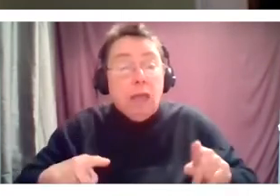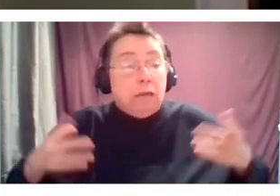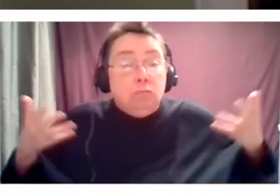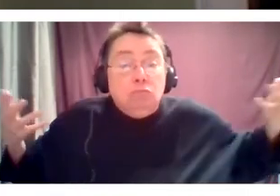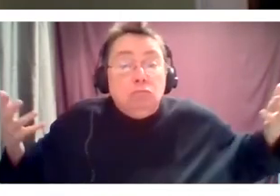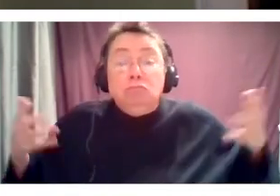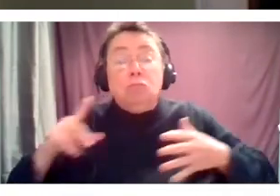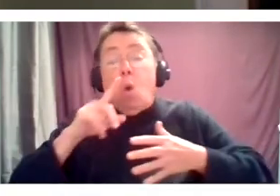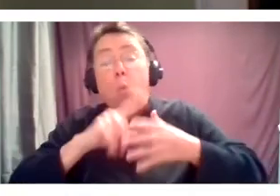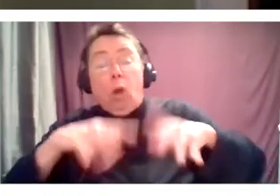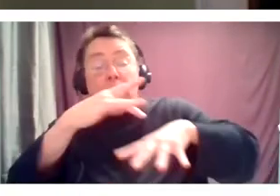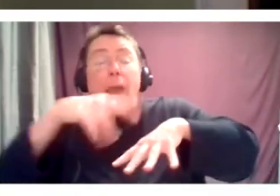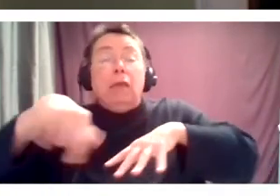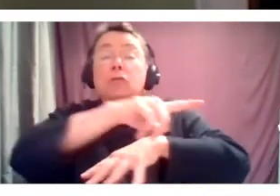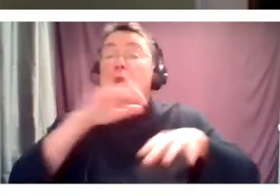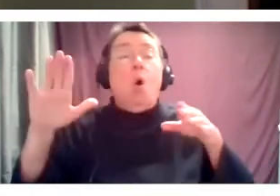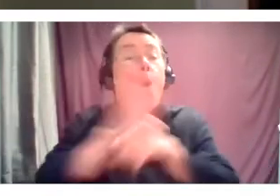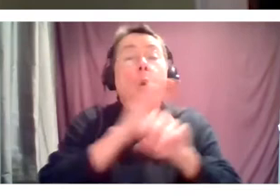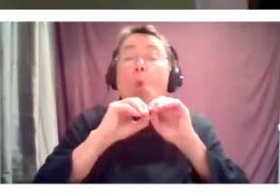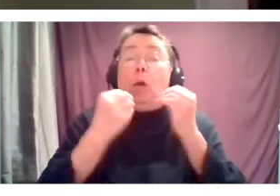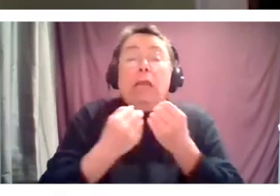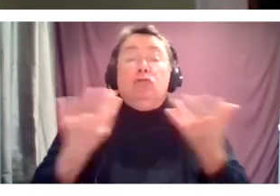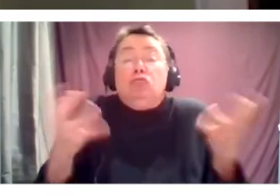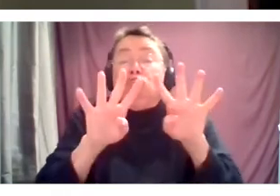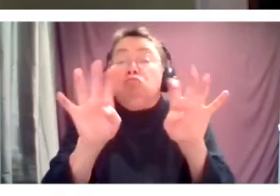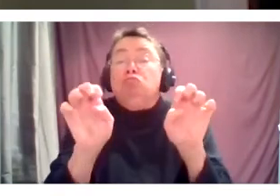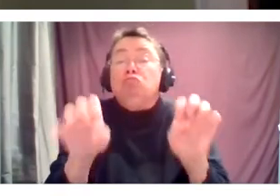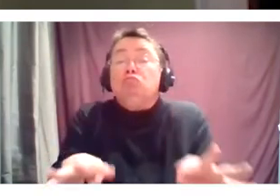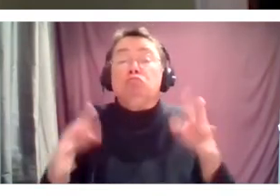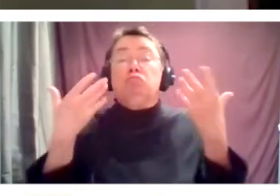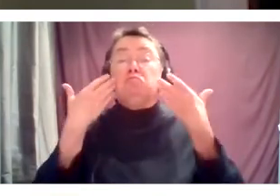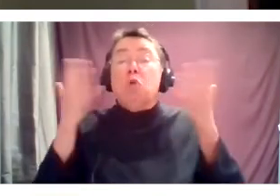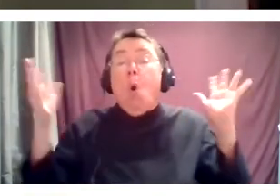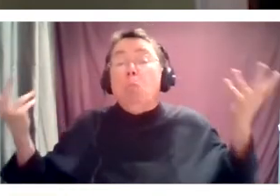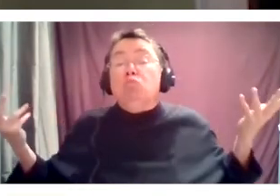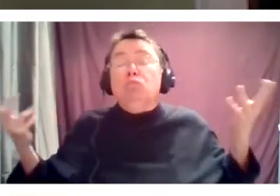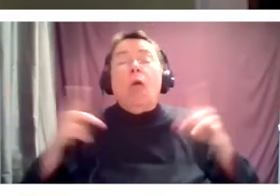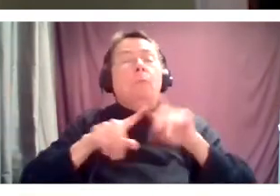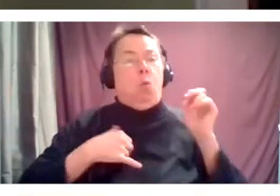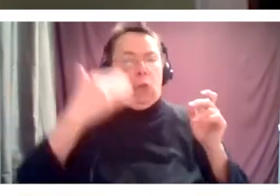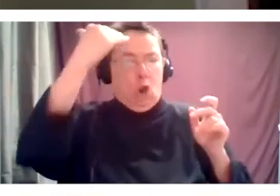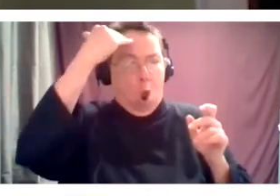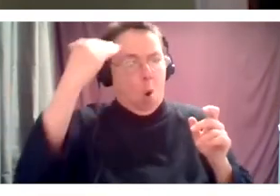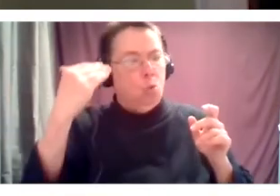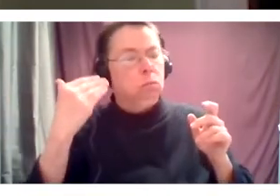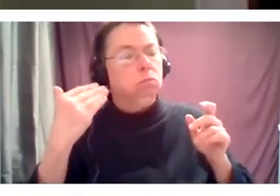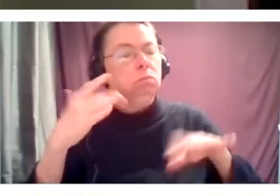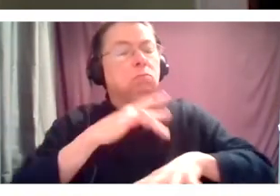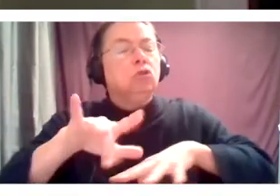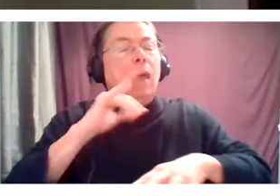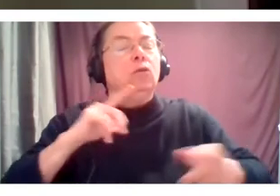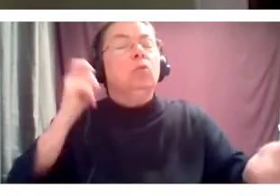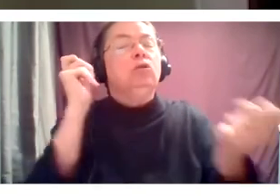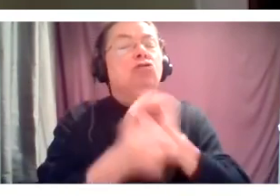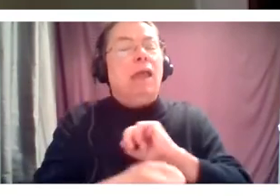whole organization doesn't know what space we're making by me stepping off. But we know we're making some space and that space will make a difference. And